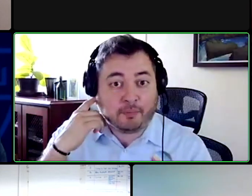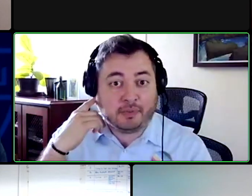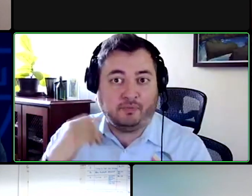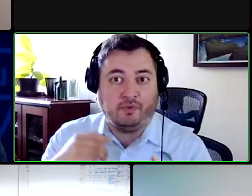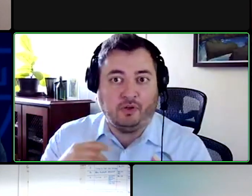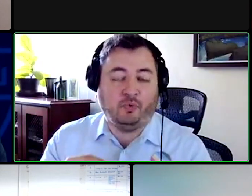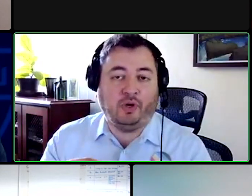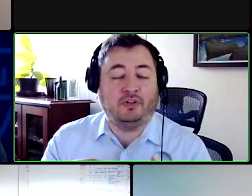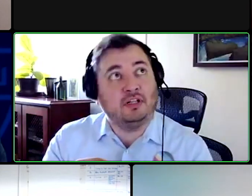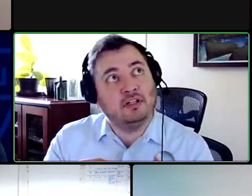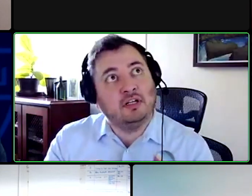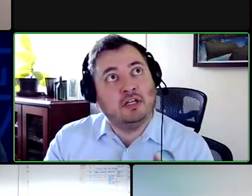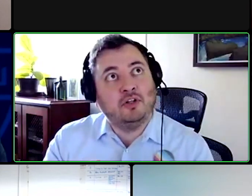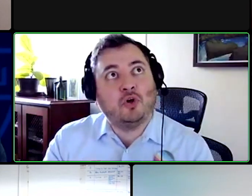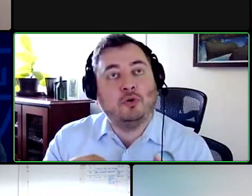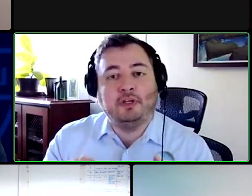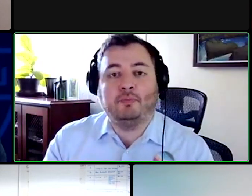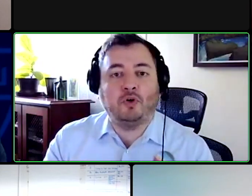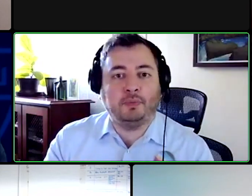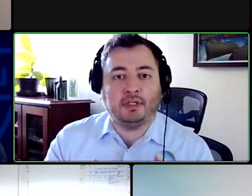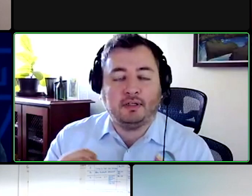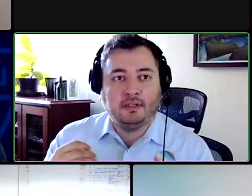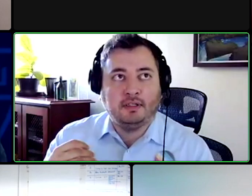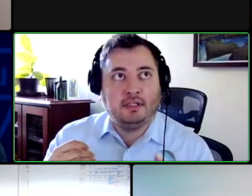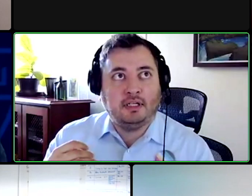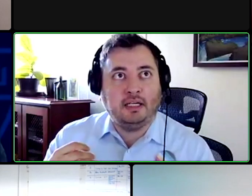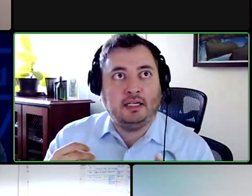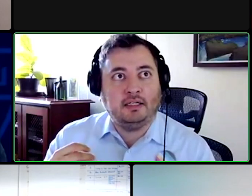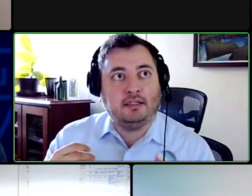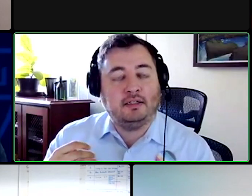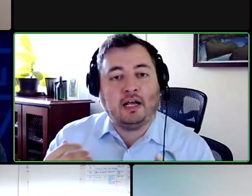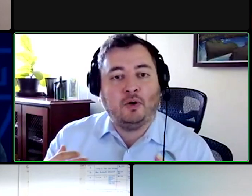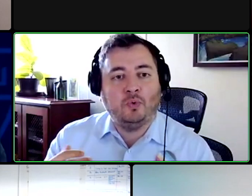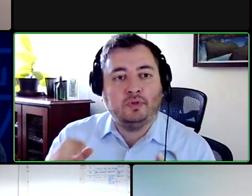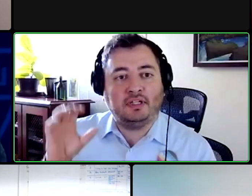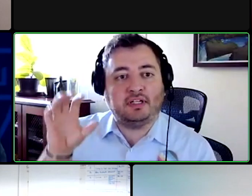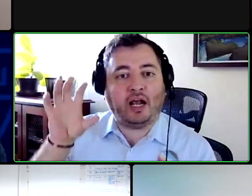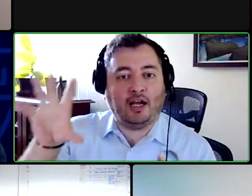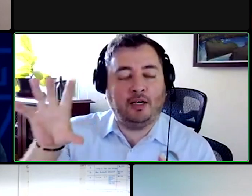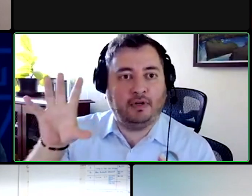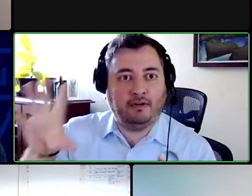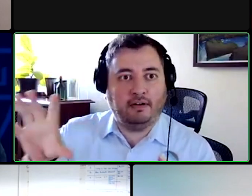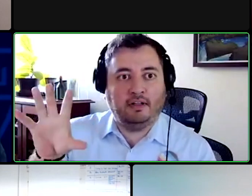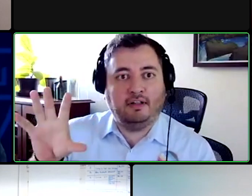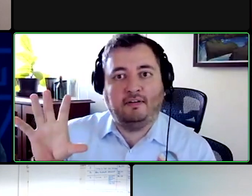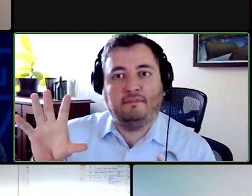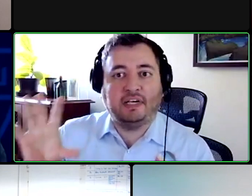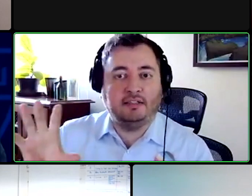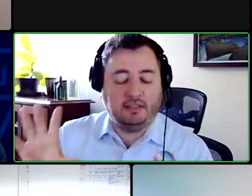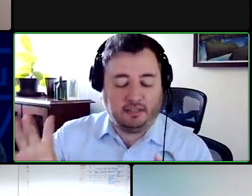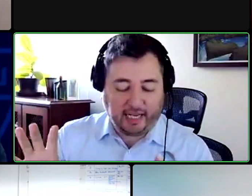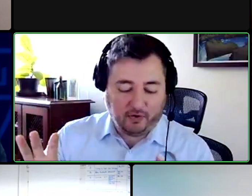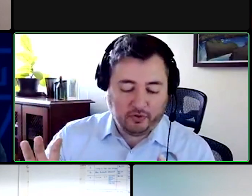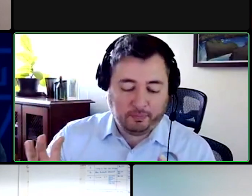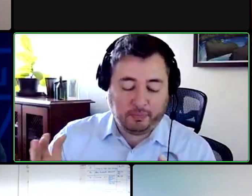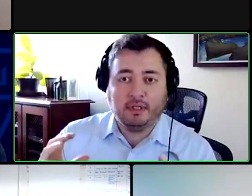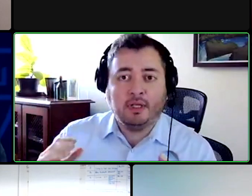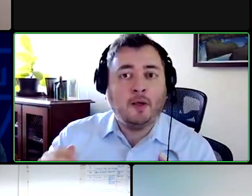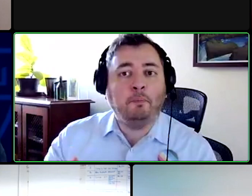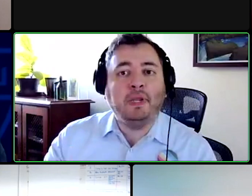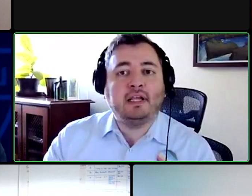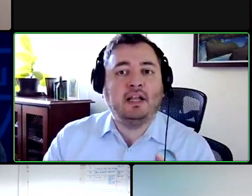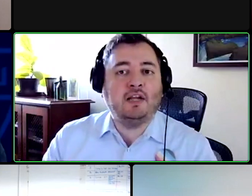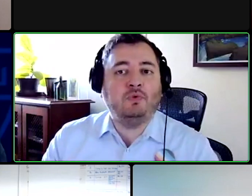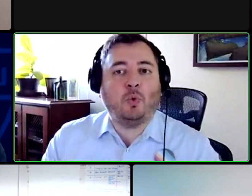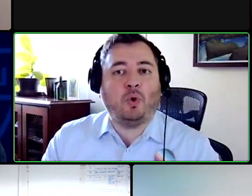something that pops up very regularly it could be improvement in not only the kind of fixing in the calendar but